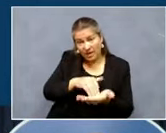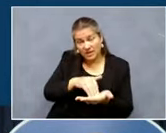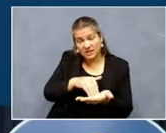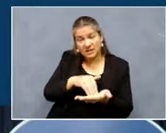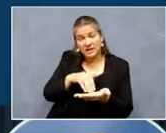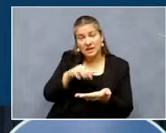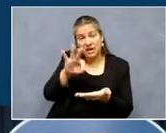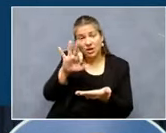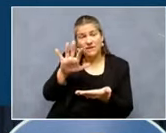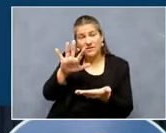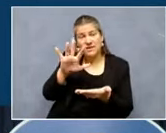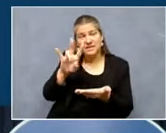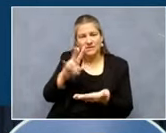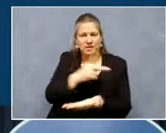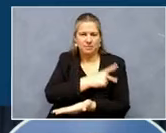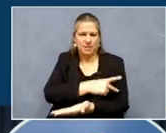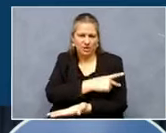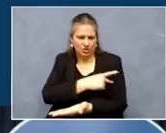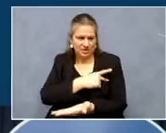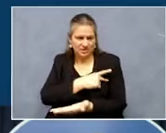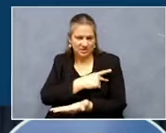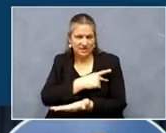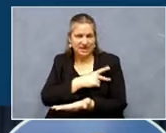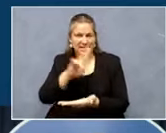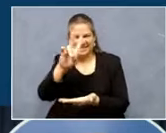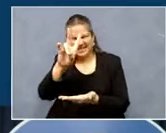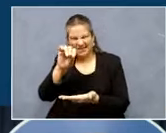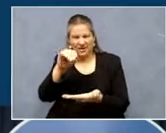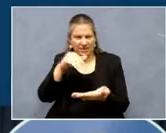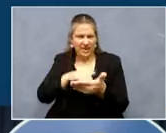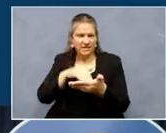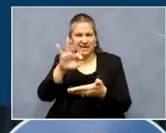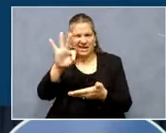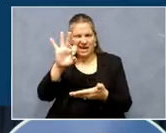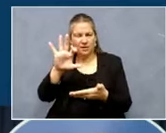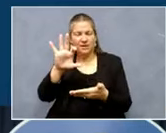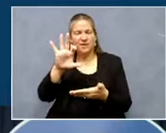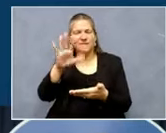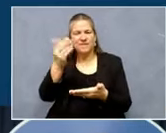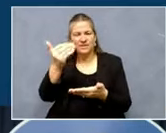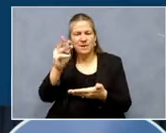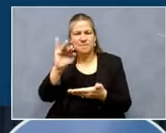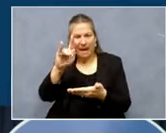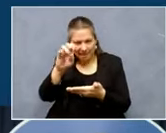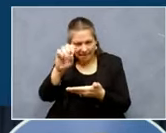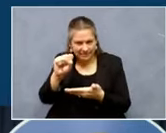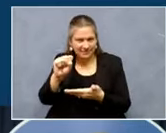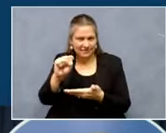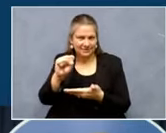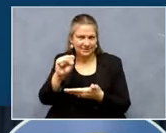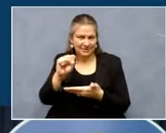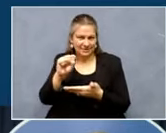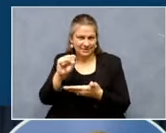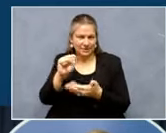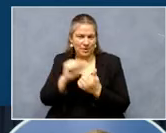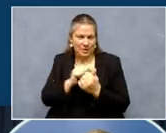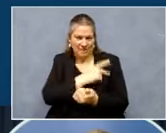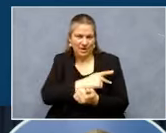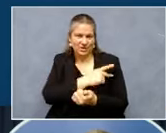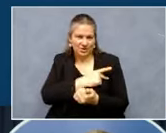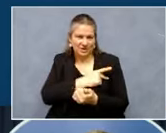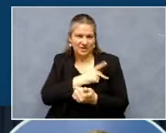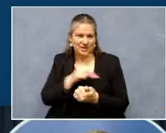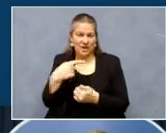actual patients. They drove more than 70,915 miles with patients on board, and they represented crews from